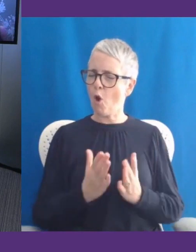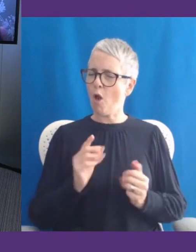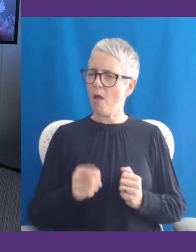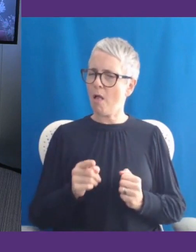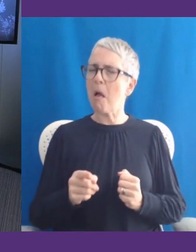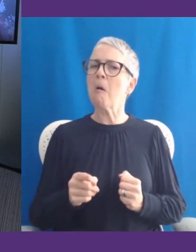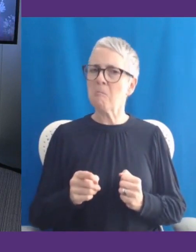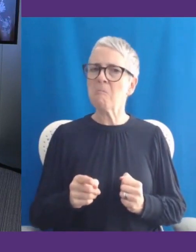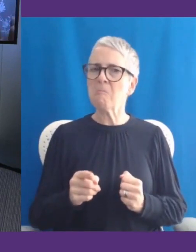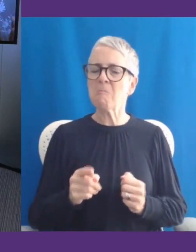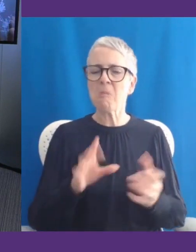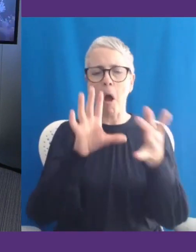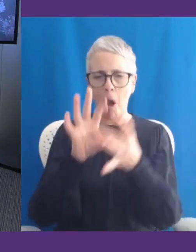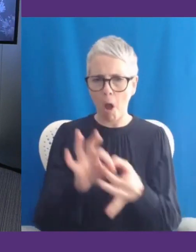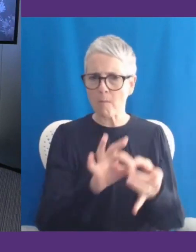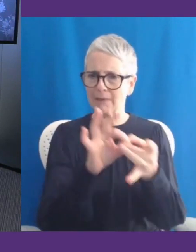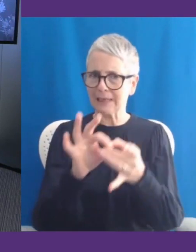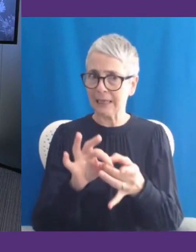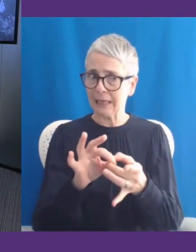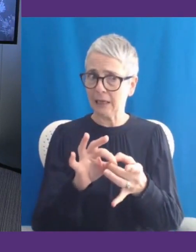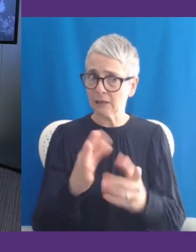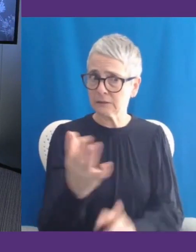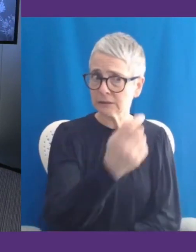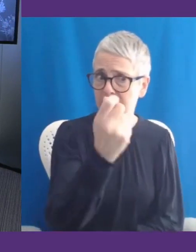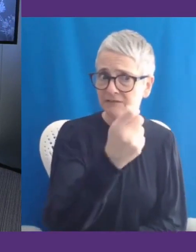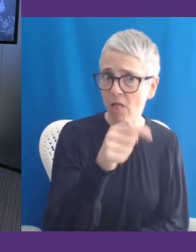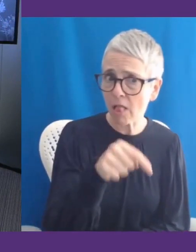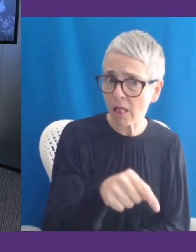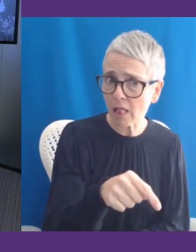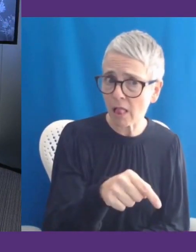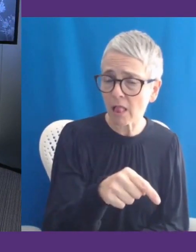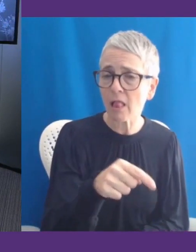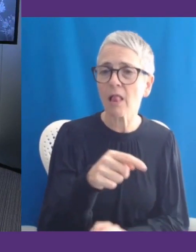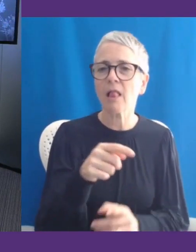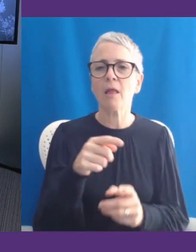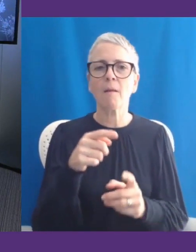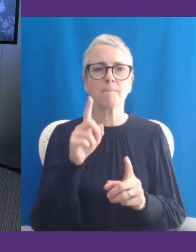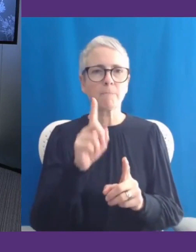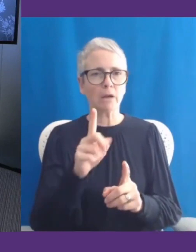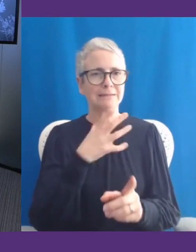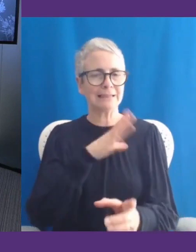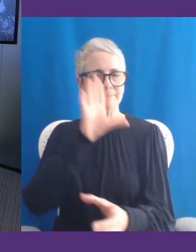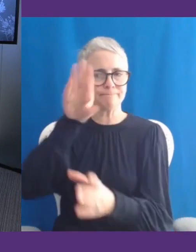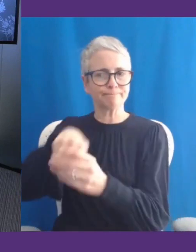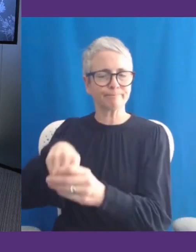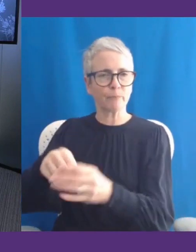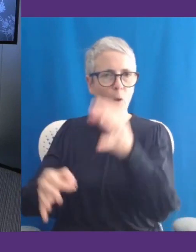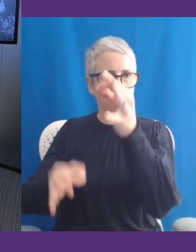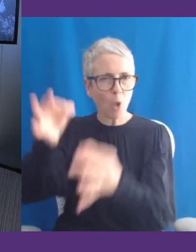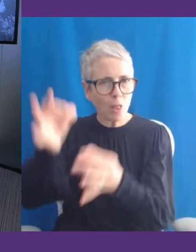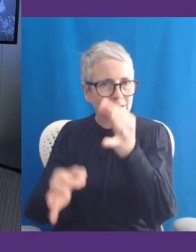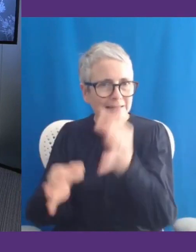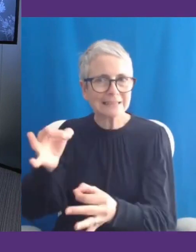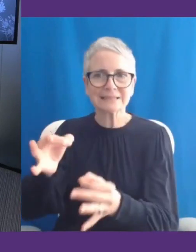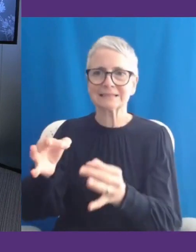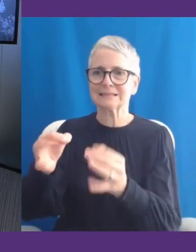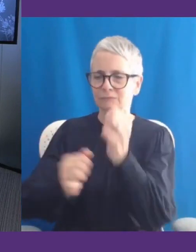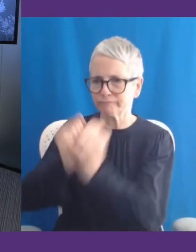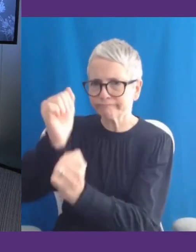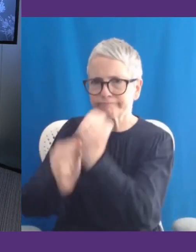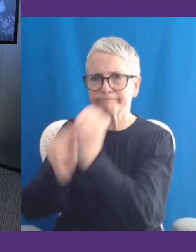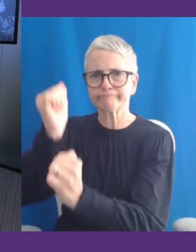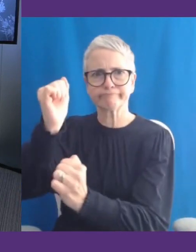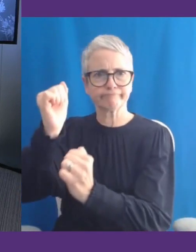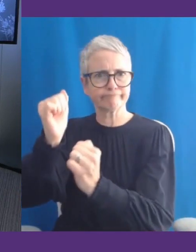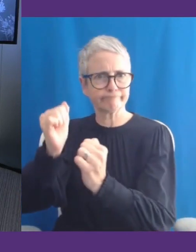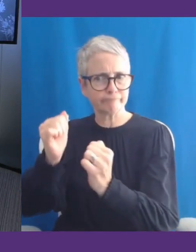industry to be part of our political structure and our regulatory structure? And how do we make sure that both things continue to move